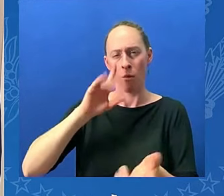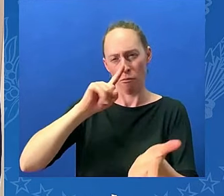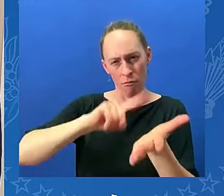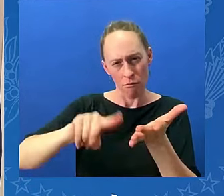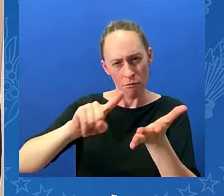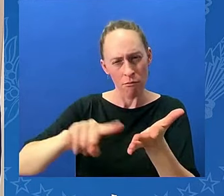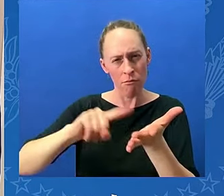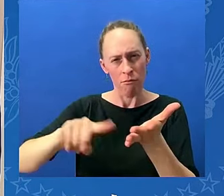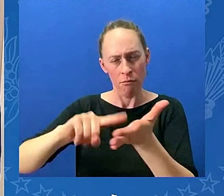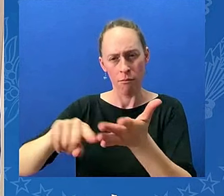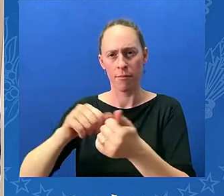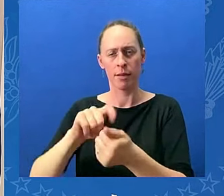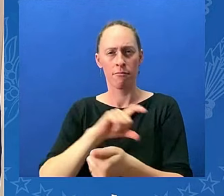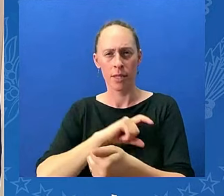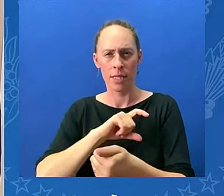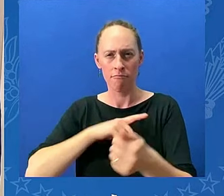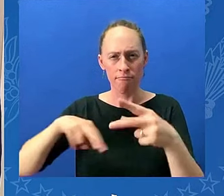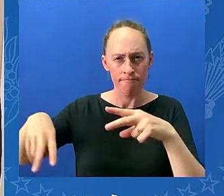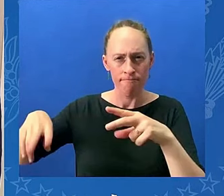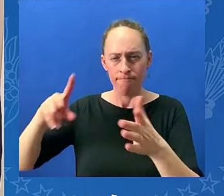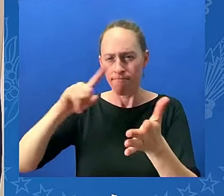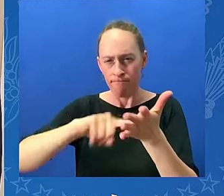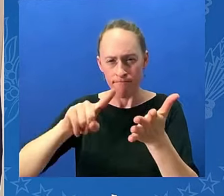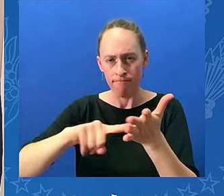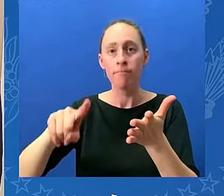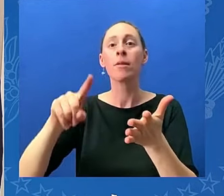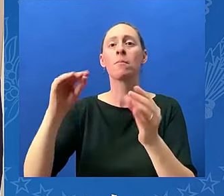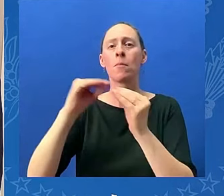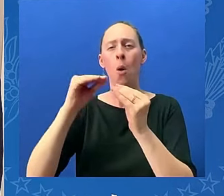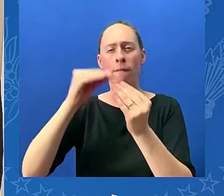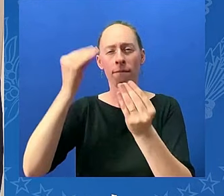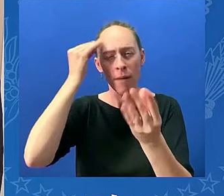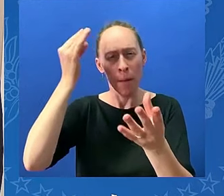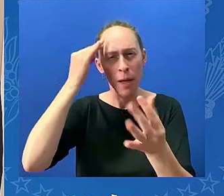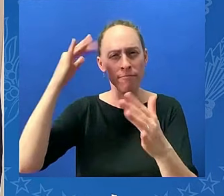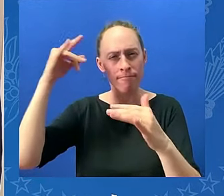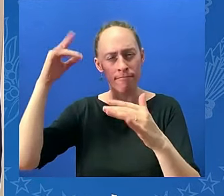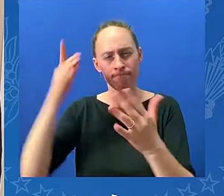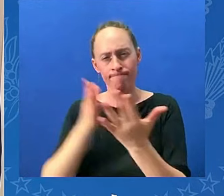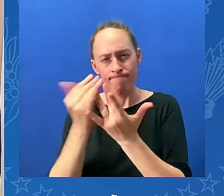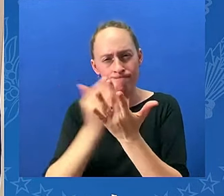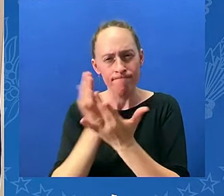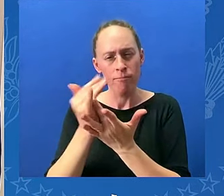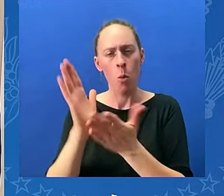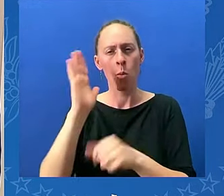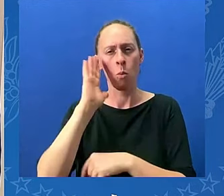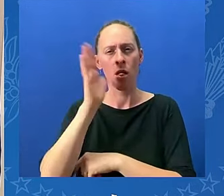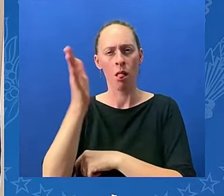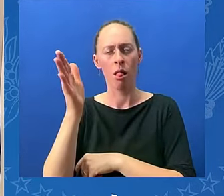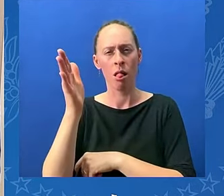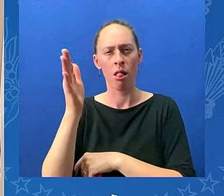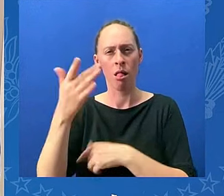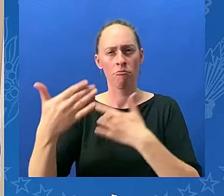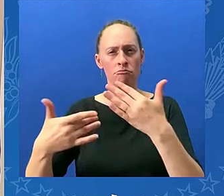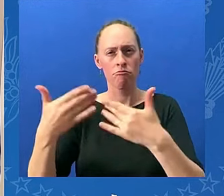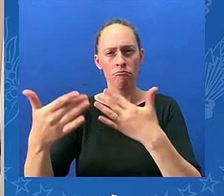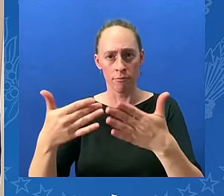this investigation be thorough and swift and the investigators will have every resource they need to get this done